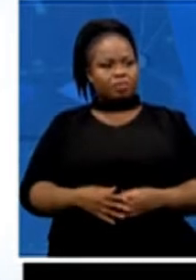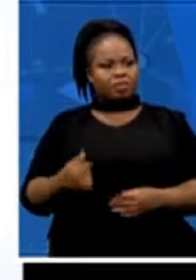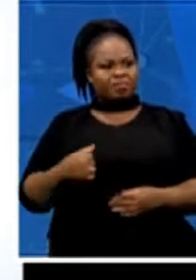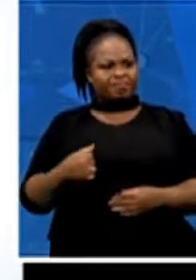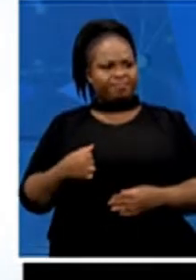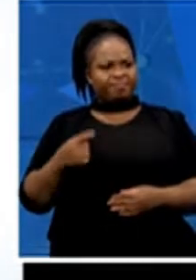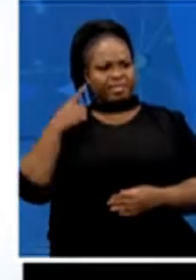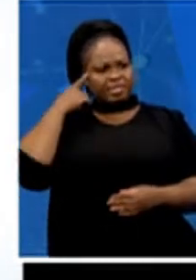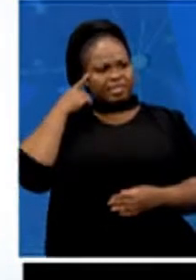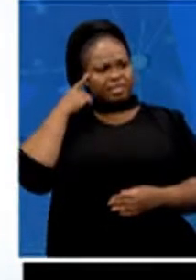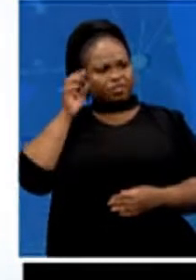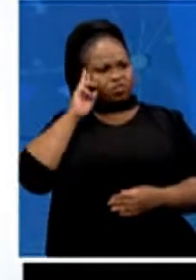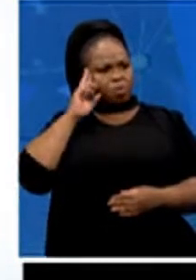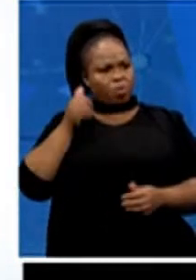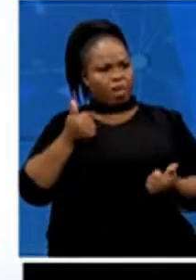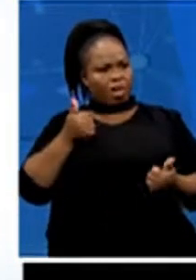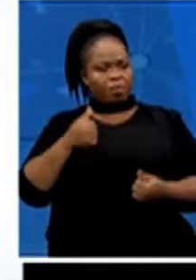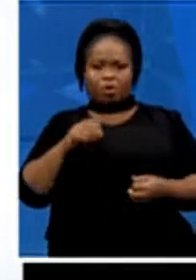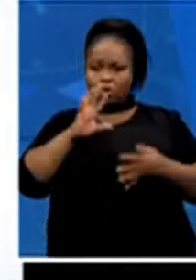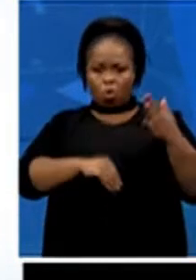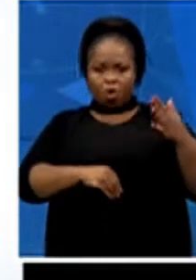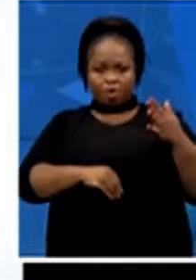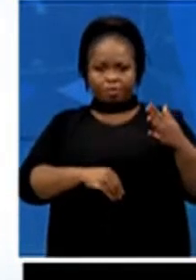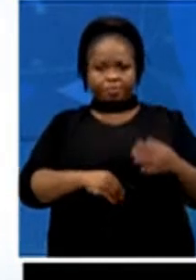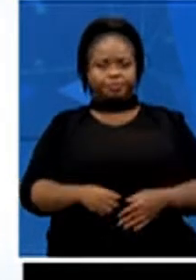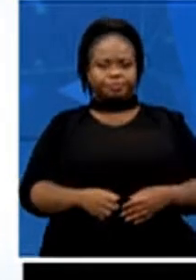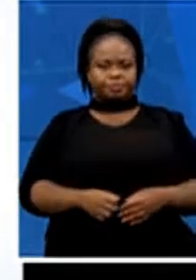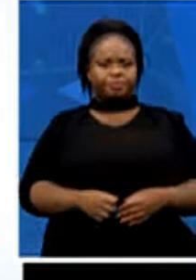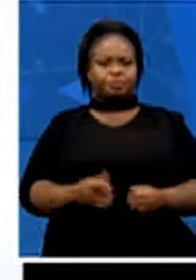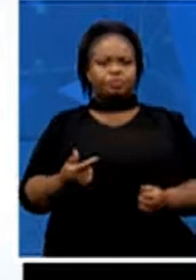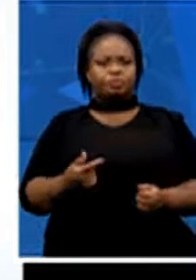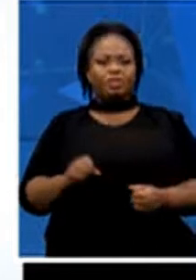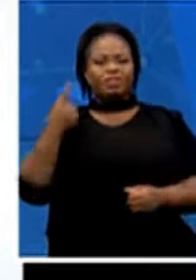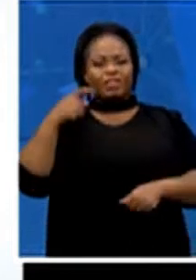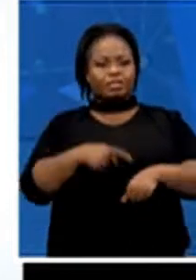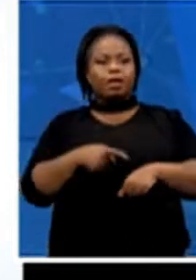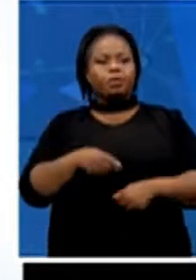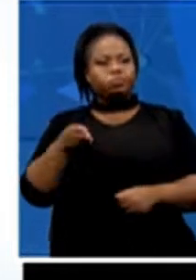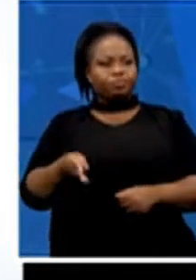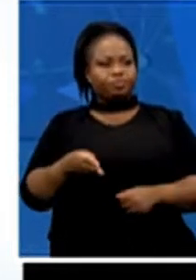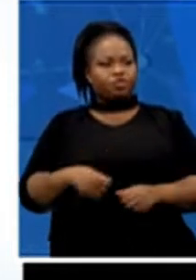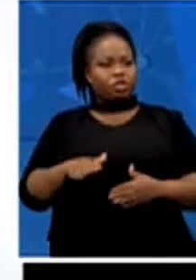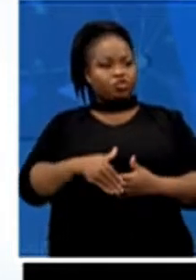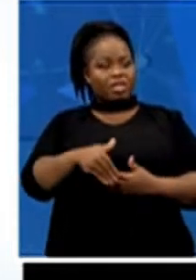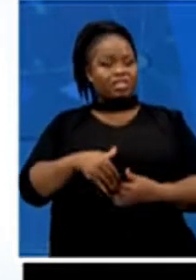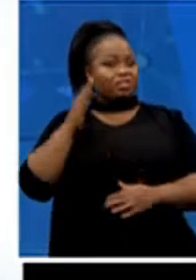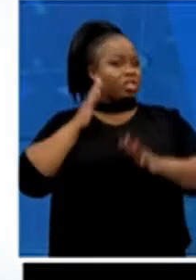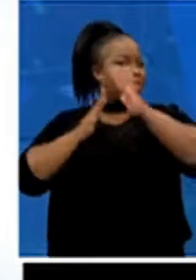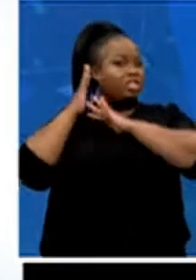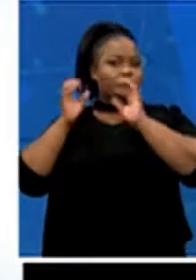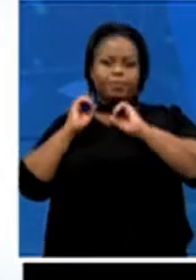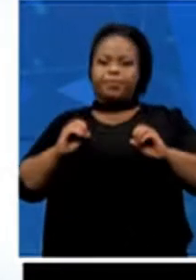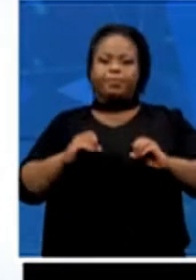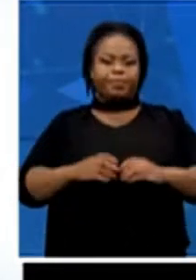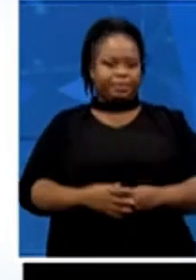them were first generation cricketers. So they didn't have the history of cricket, which again is a